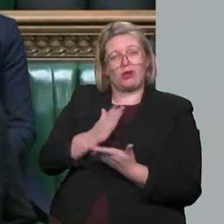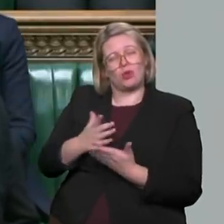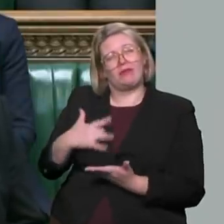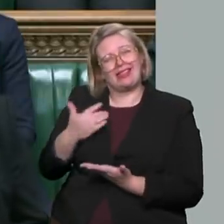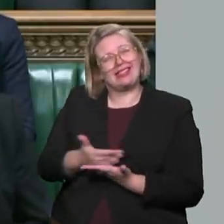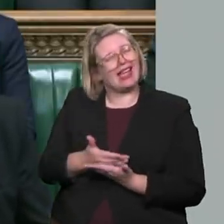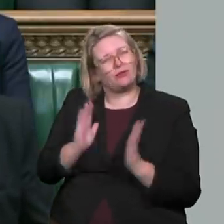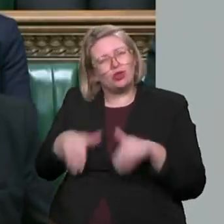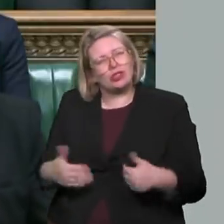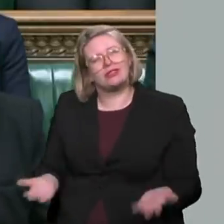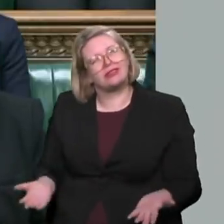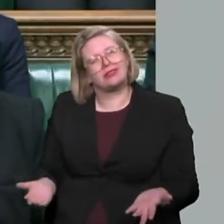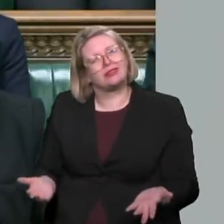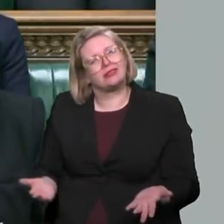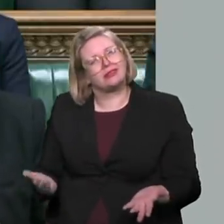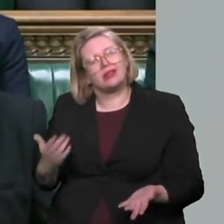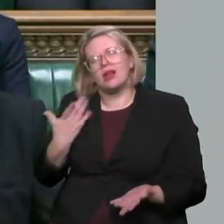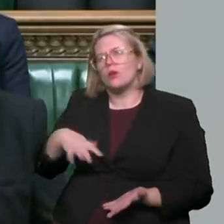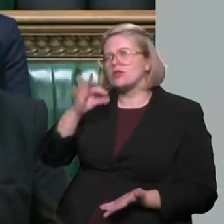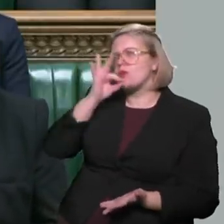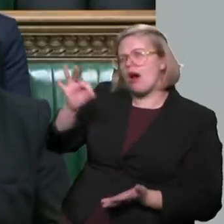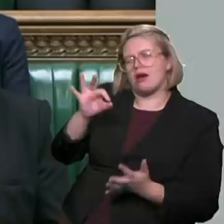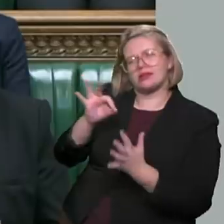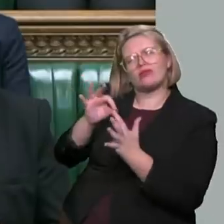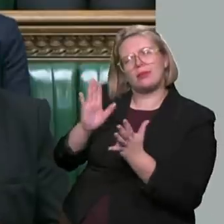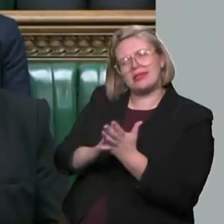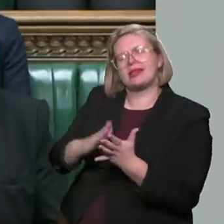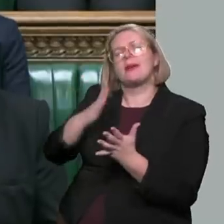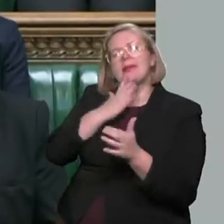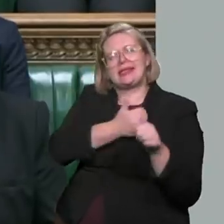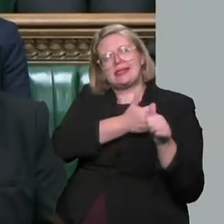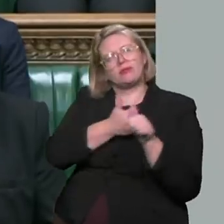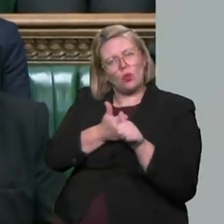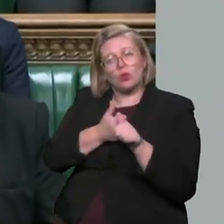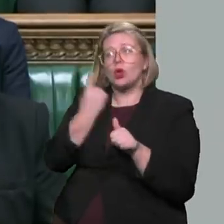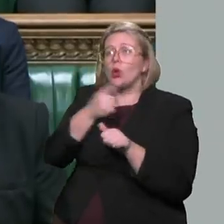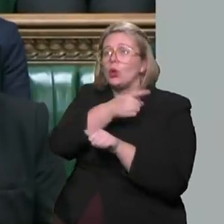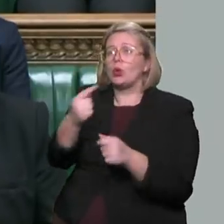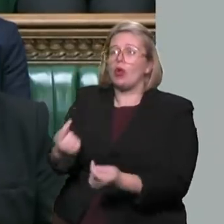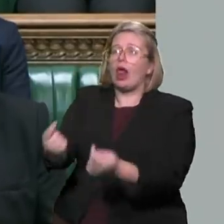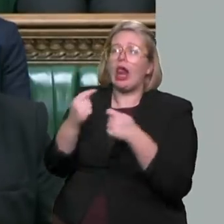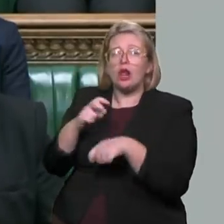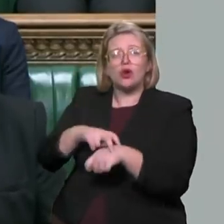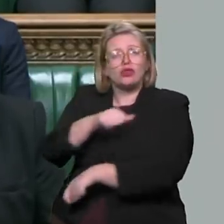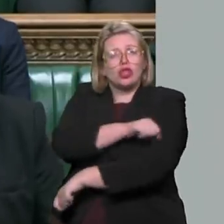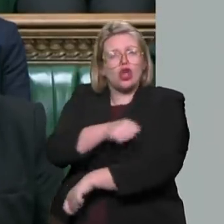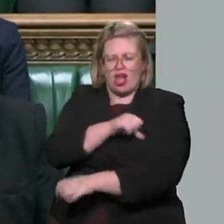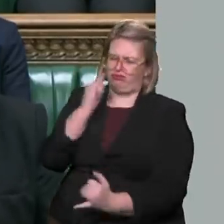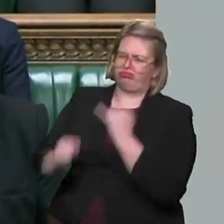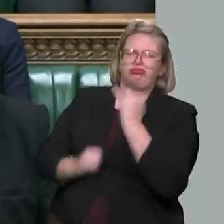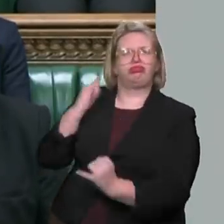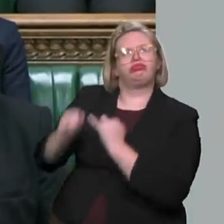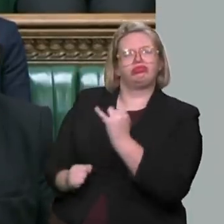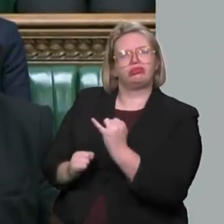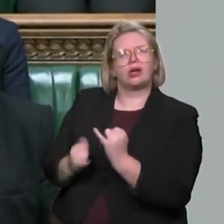at work. Will the Prime Minister join me in condemning those abhorrent attacks and say what immediate